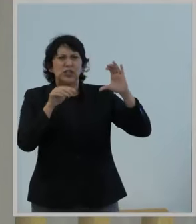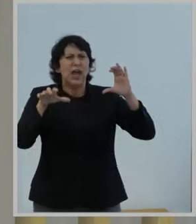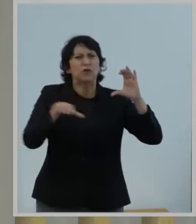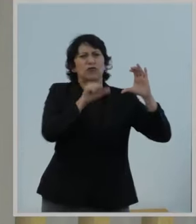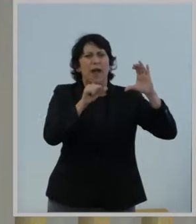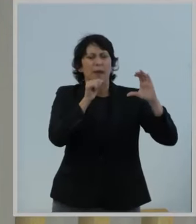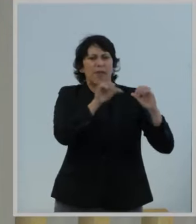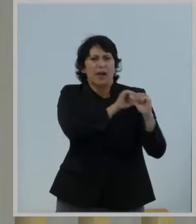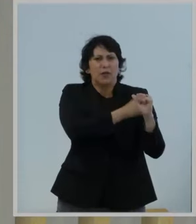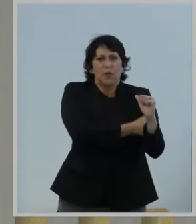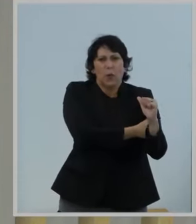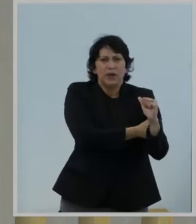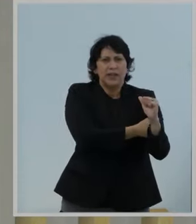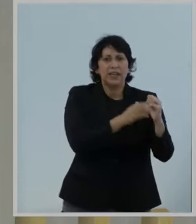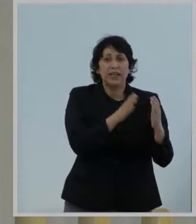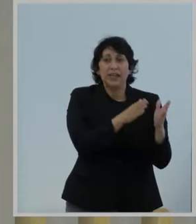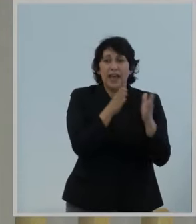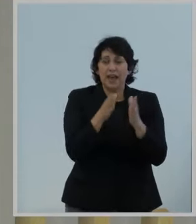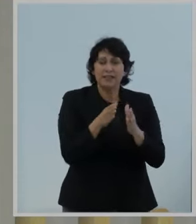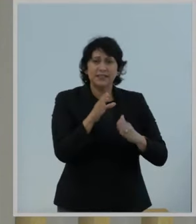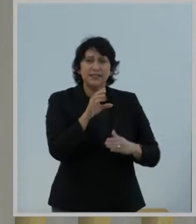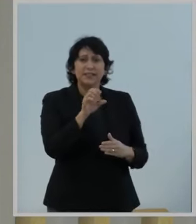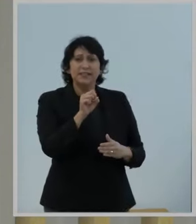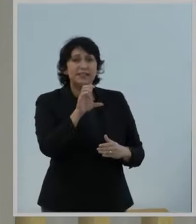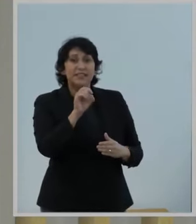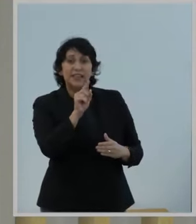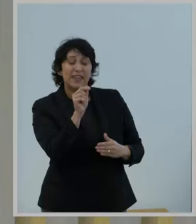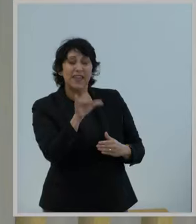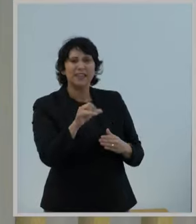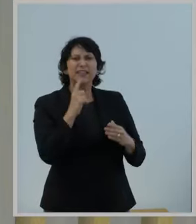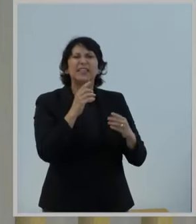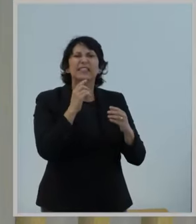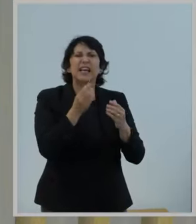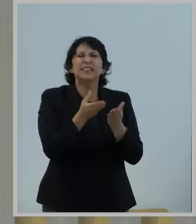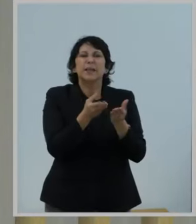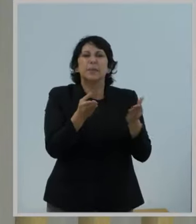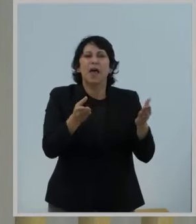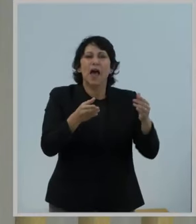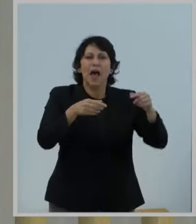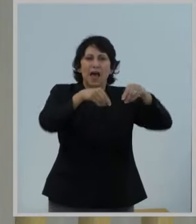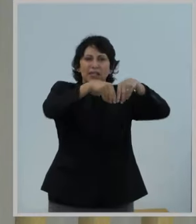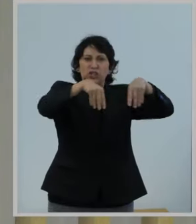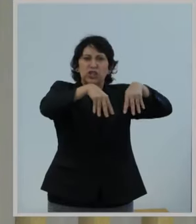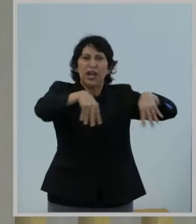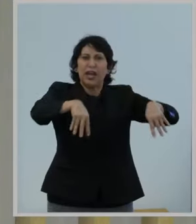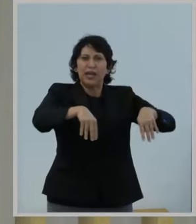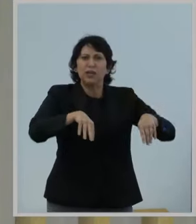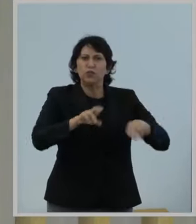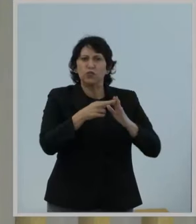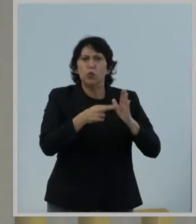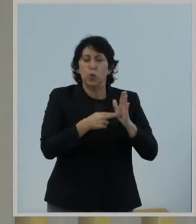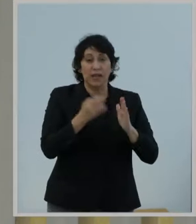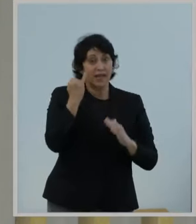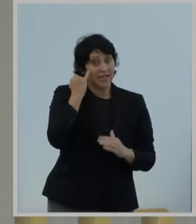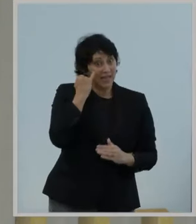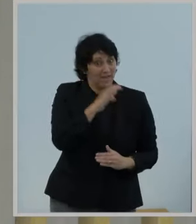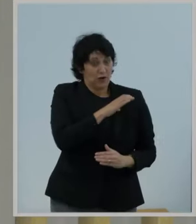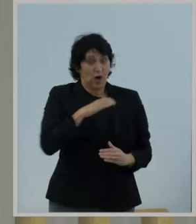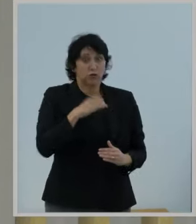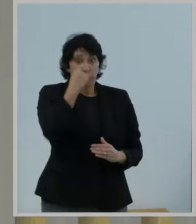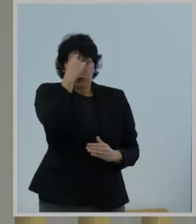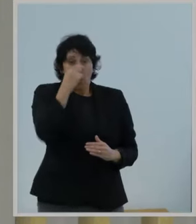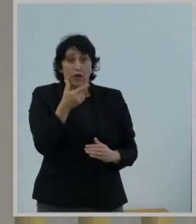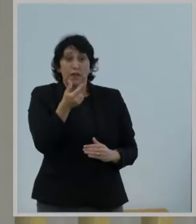classification. It has CFIUS, the ICTS supply chain rule. Congress could pass a law tomorrow if Congress believed that there were any gaps.